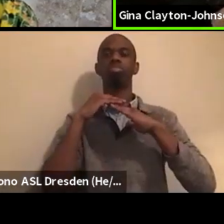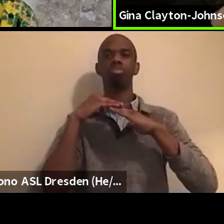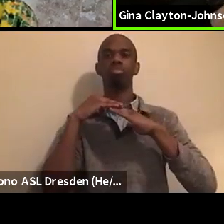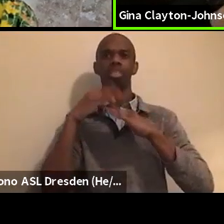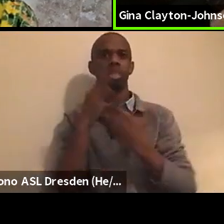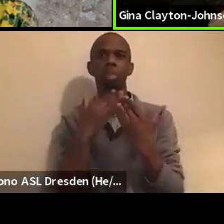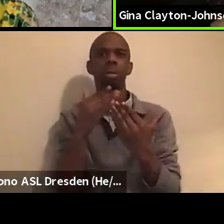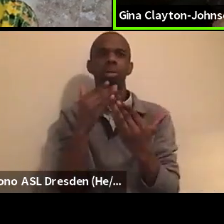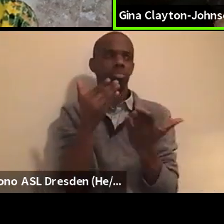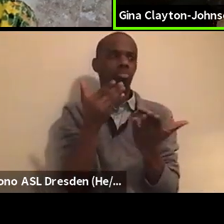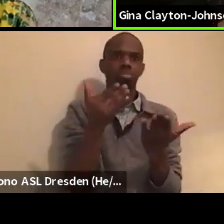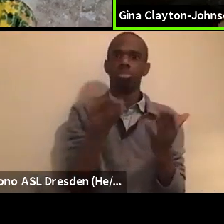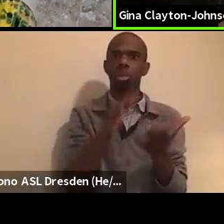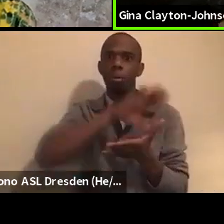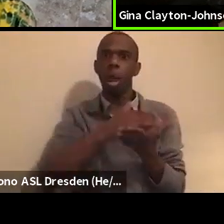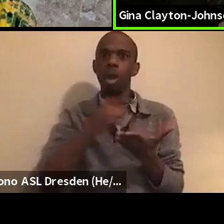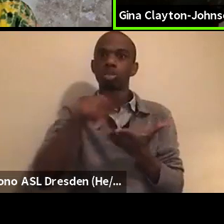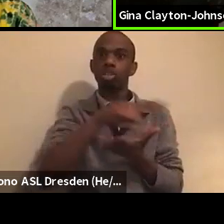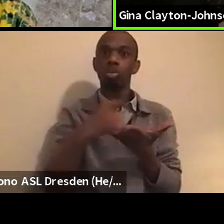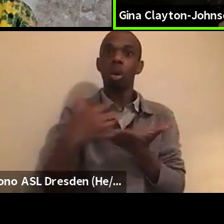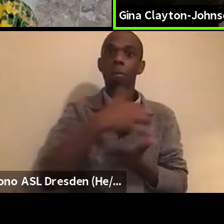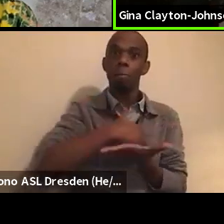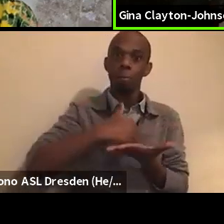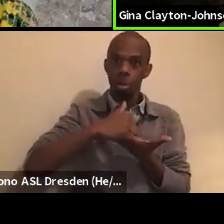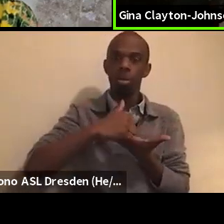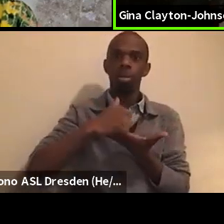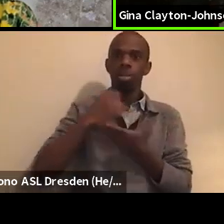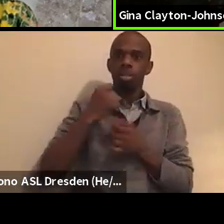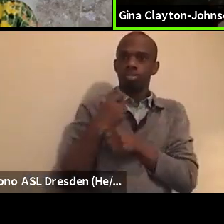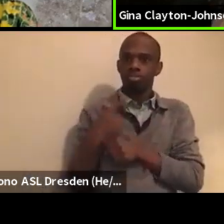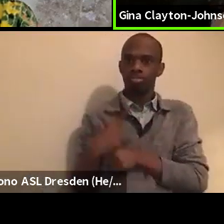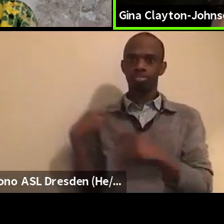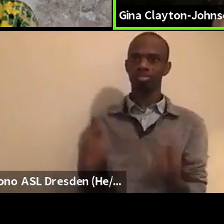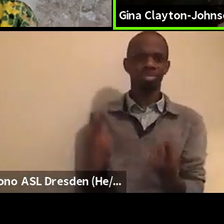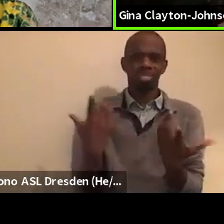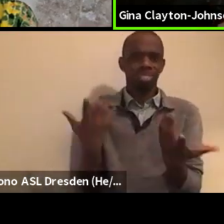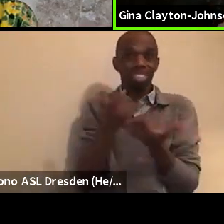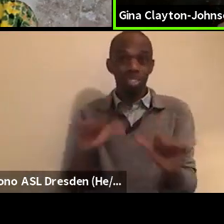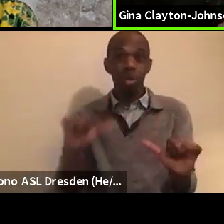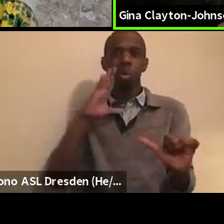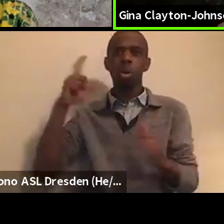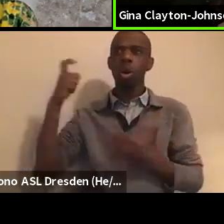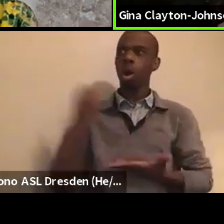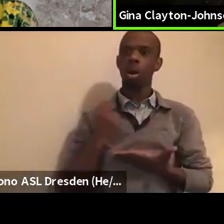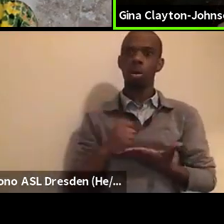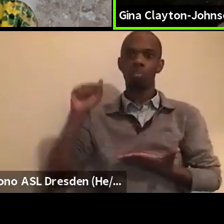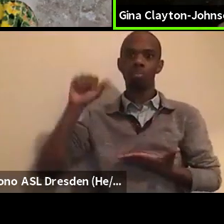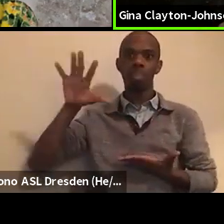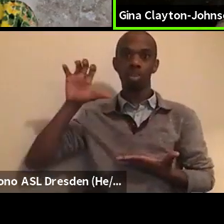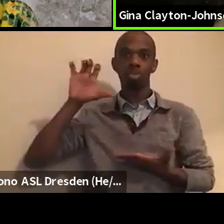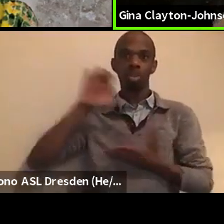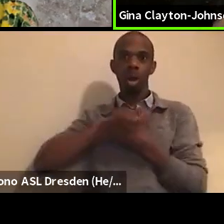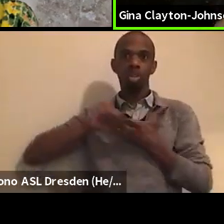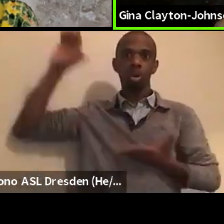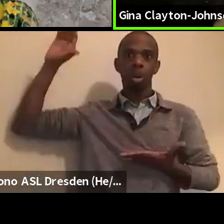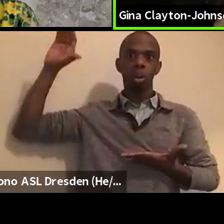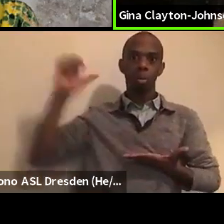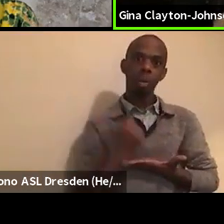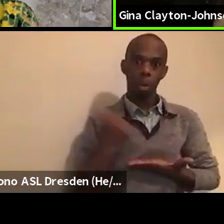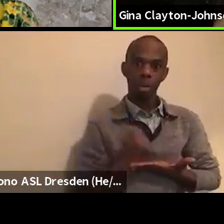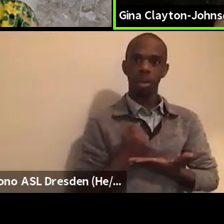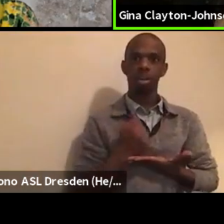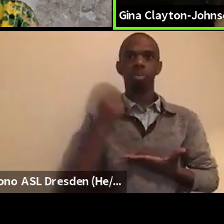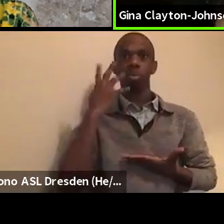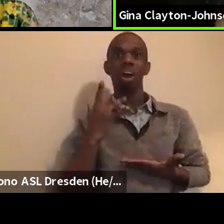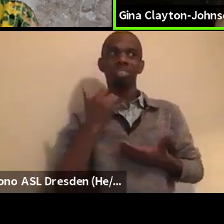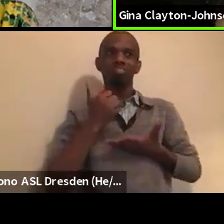you know, uh, payment that you would receive to help you with your, you know, raise your child. And we know what that will do. It, what